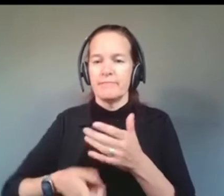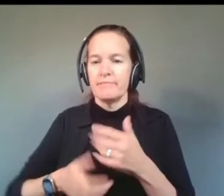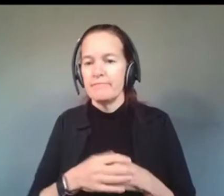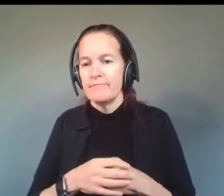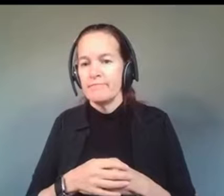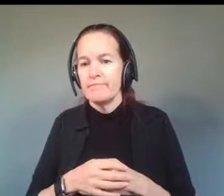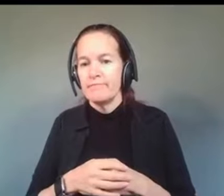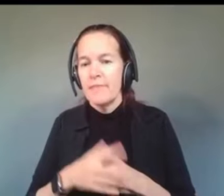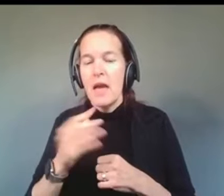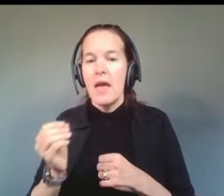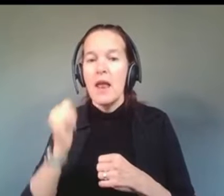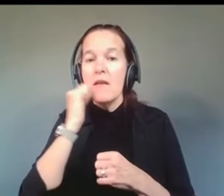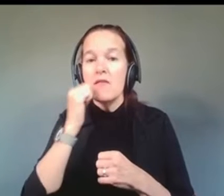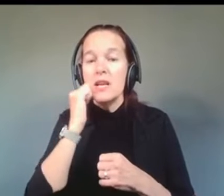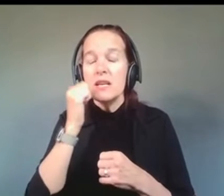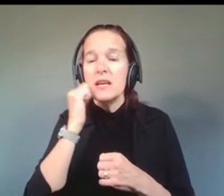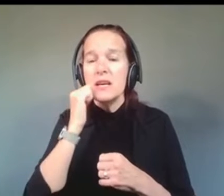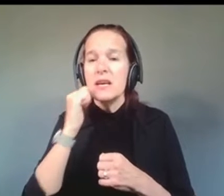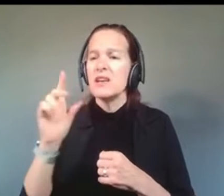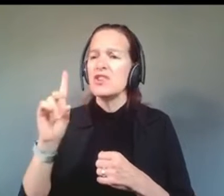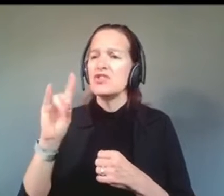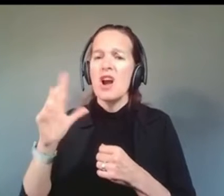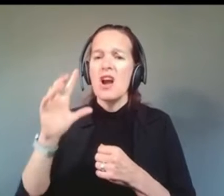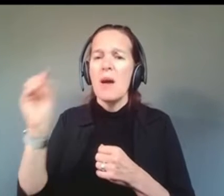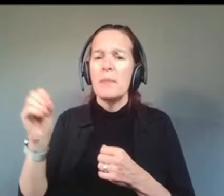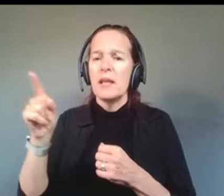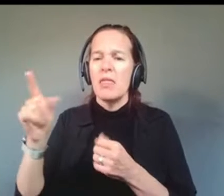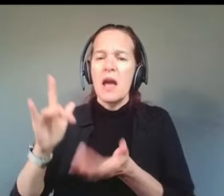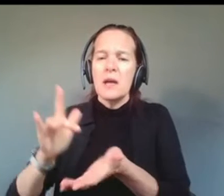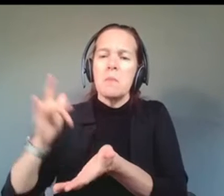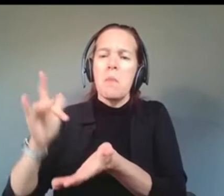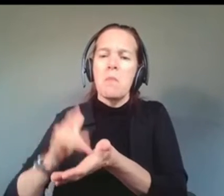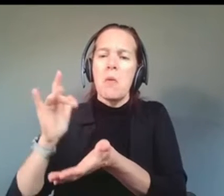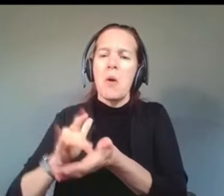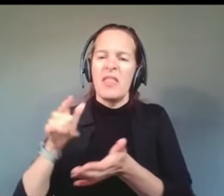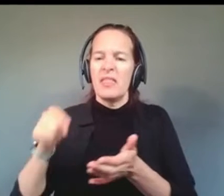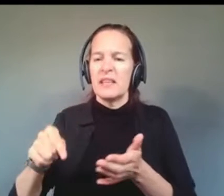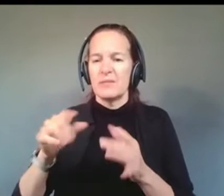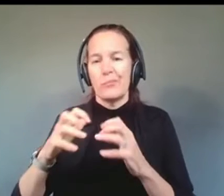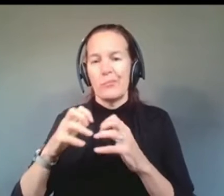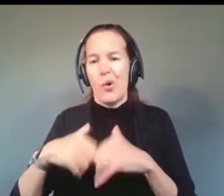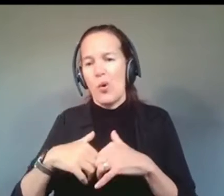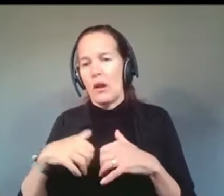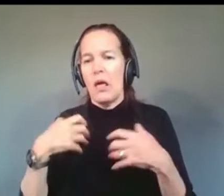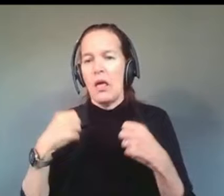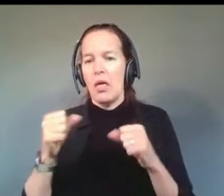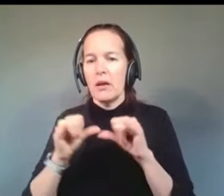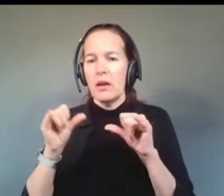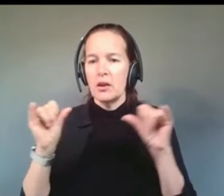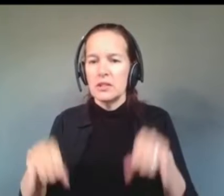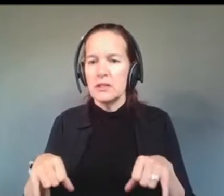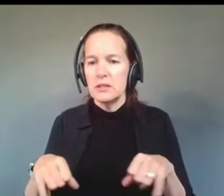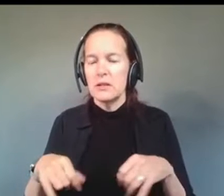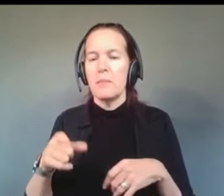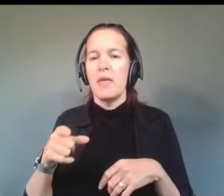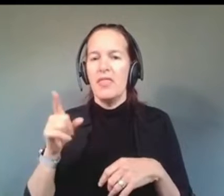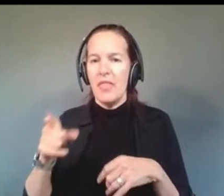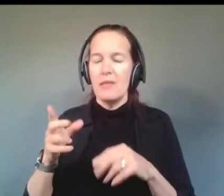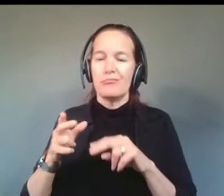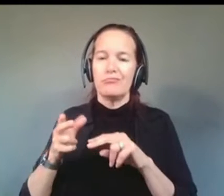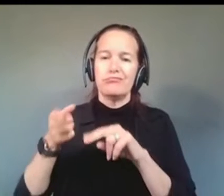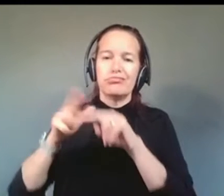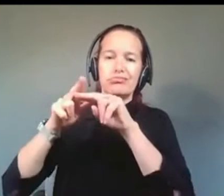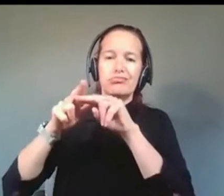every day, drug makers exploit our broken health care system by hiking the prices of life-saving medications